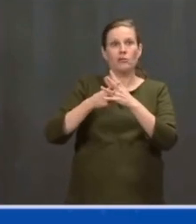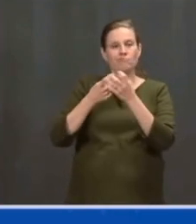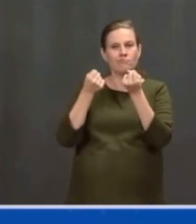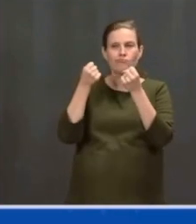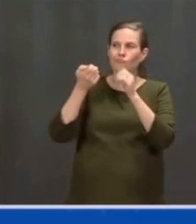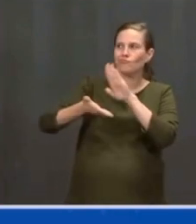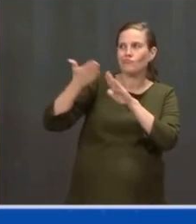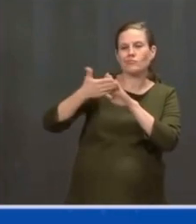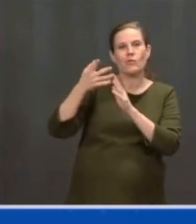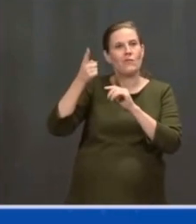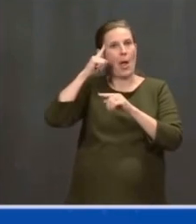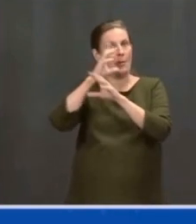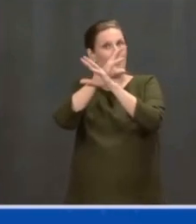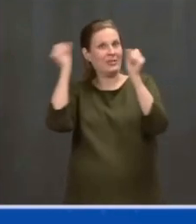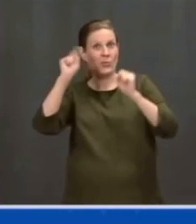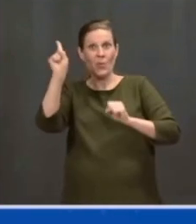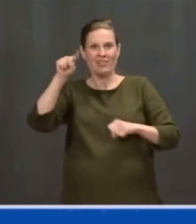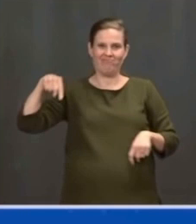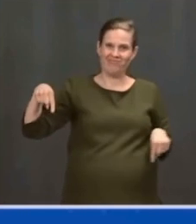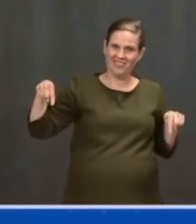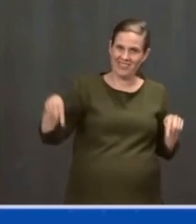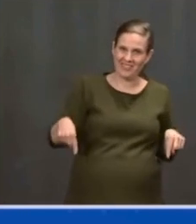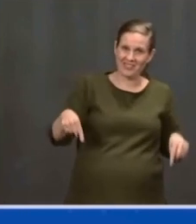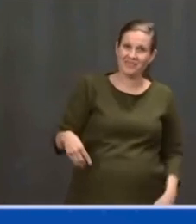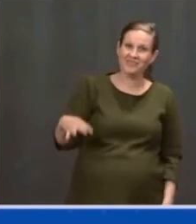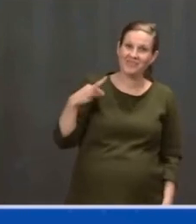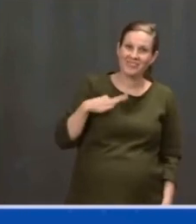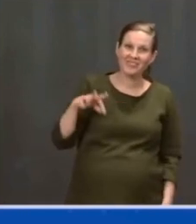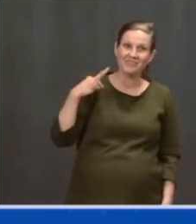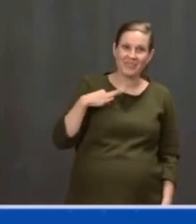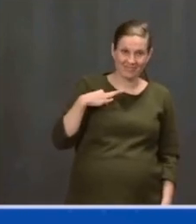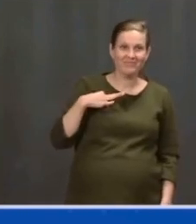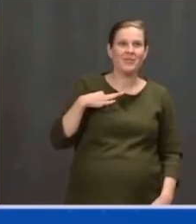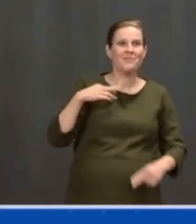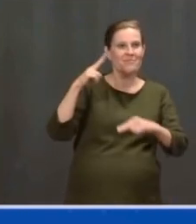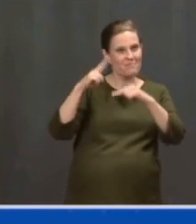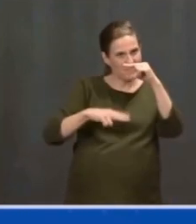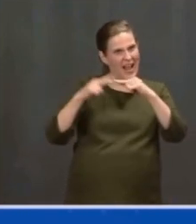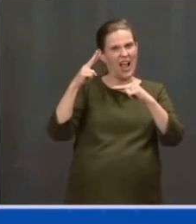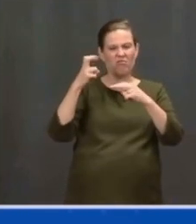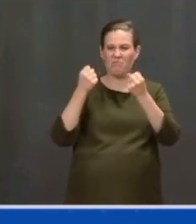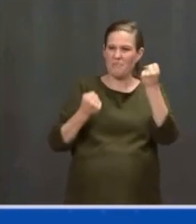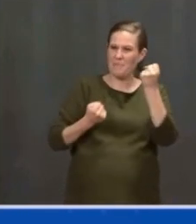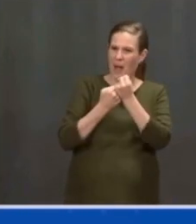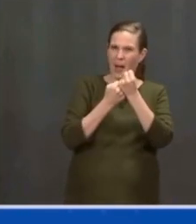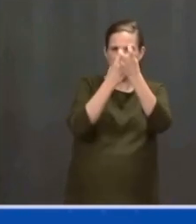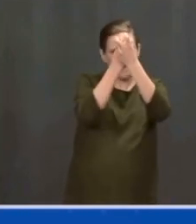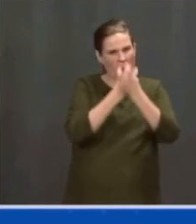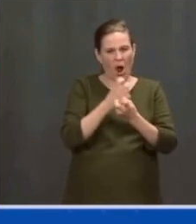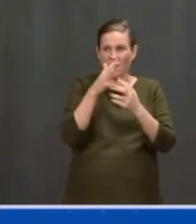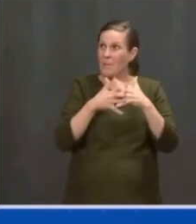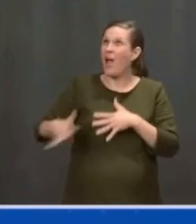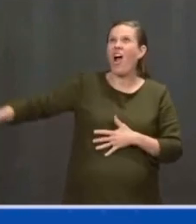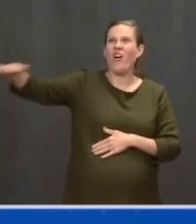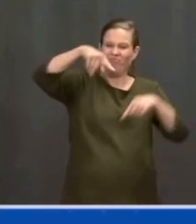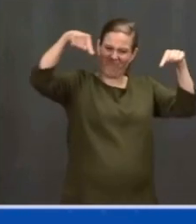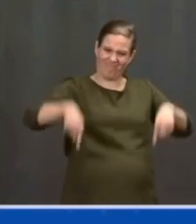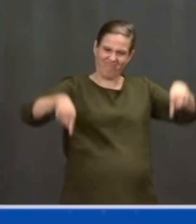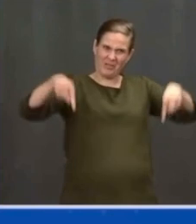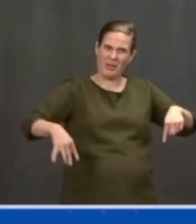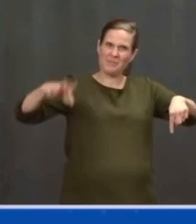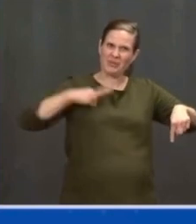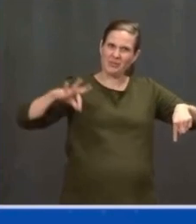rebuild the backbone of America. And today, I return as your president to lay out